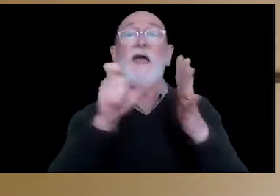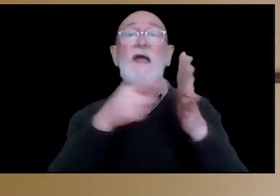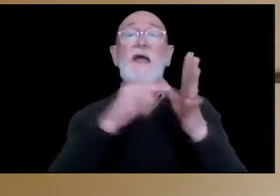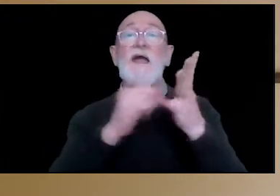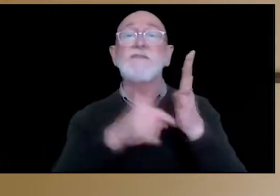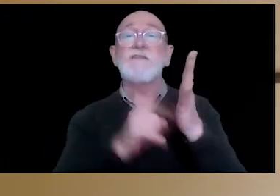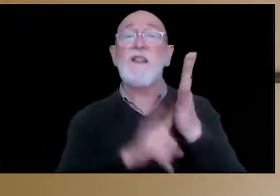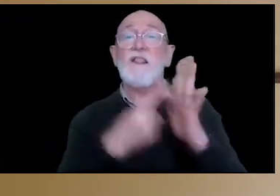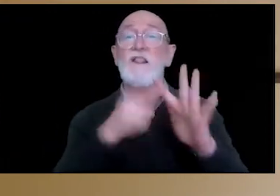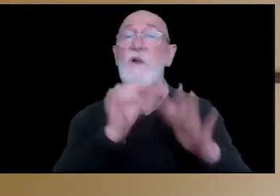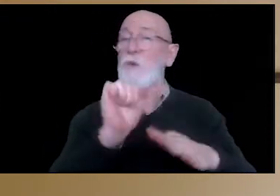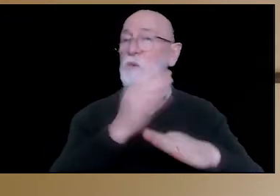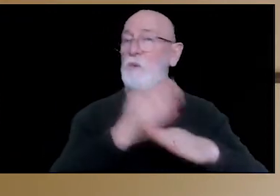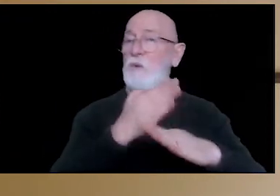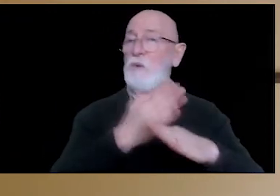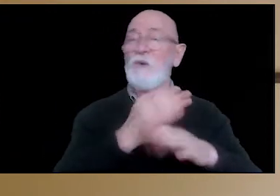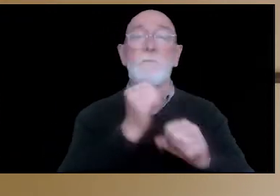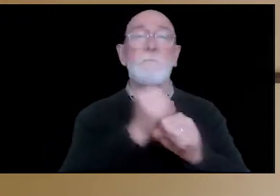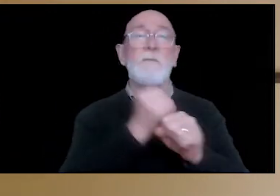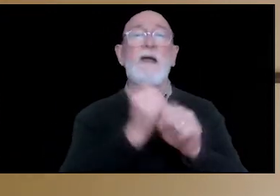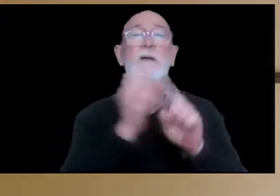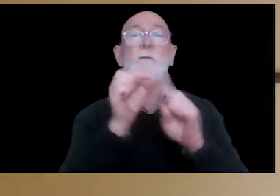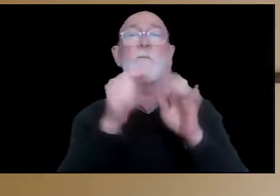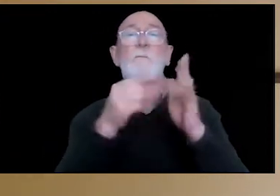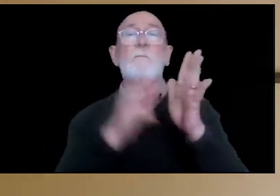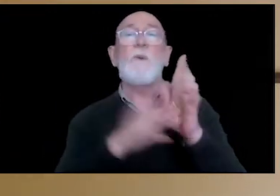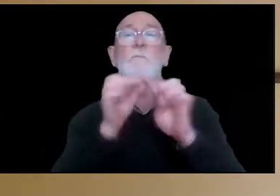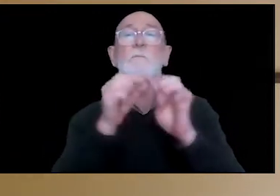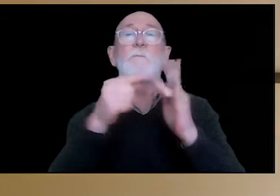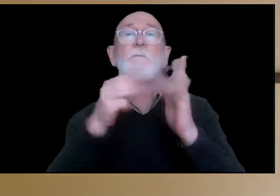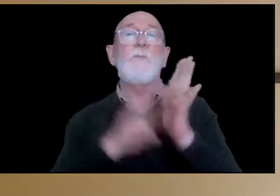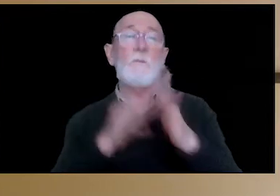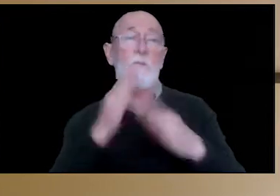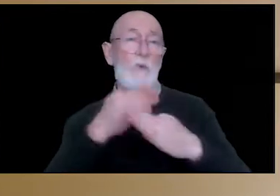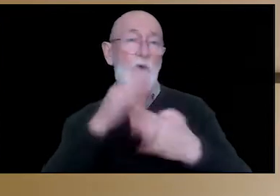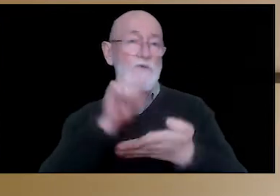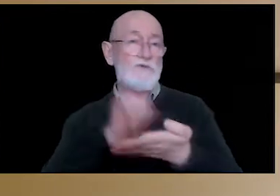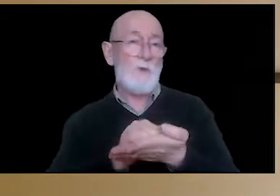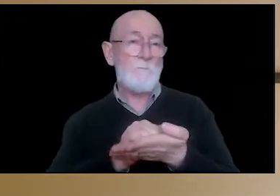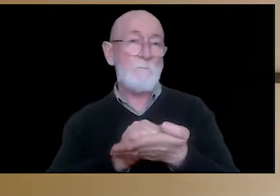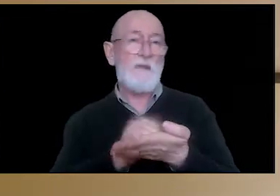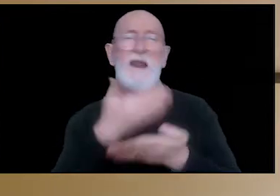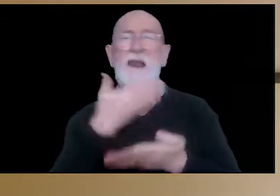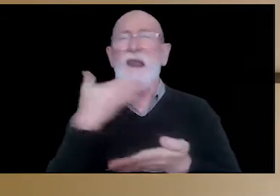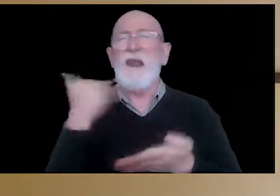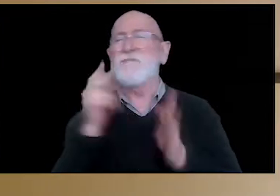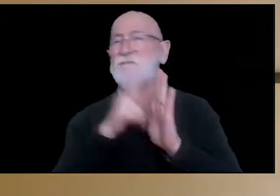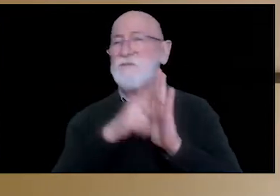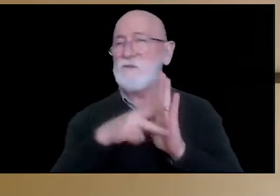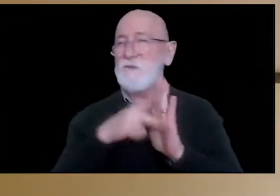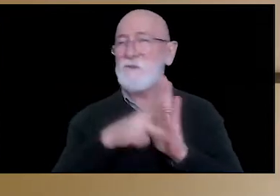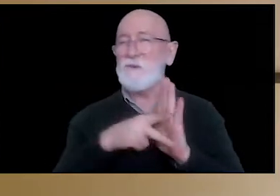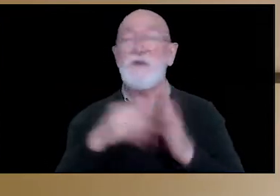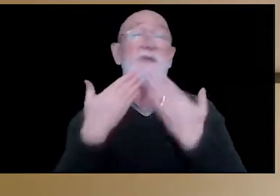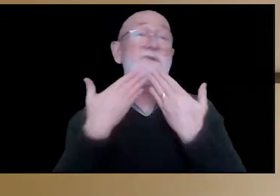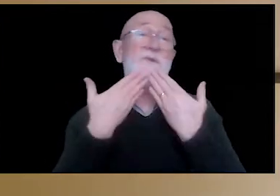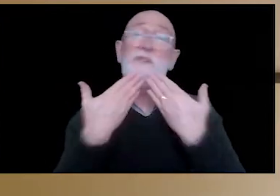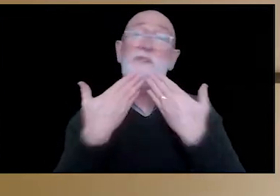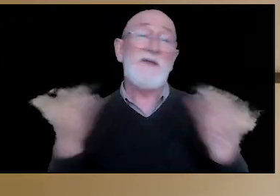for the work that she's done putting that pom-pom workshop together. A really, really lovely video.